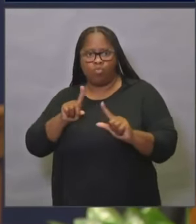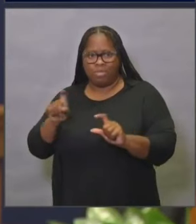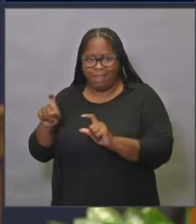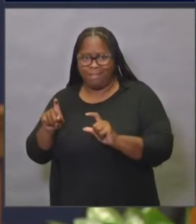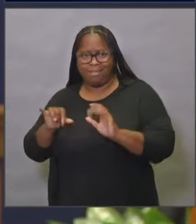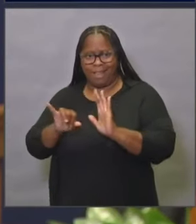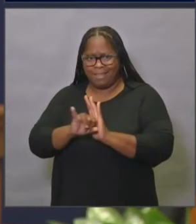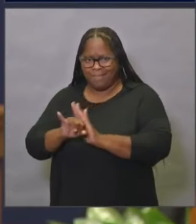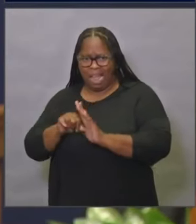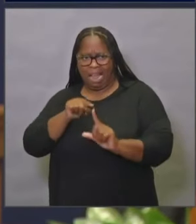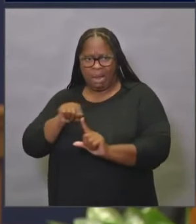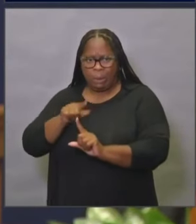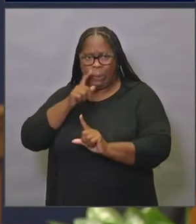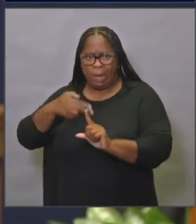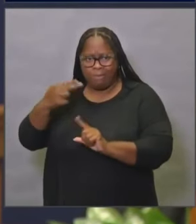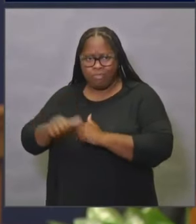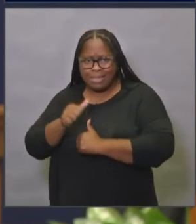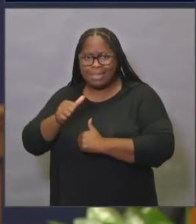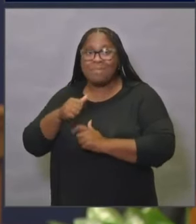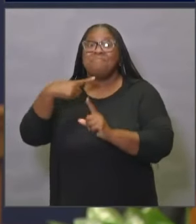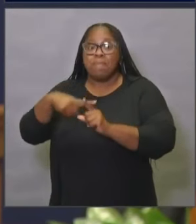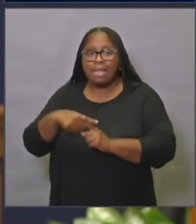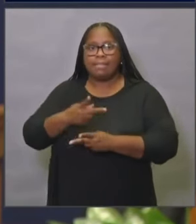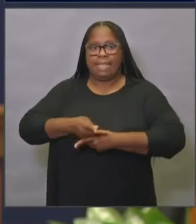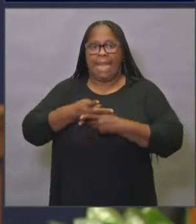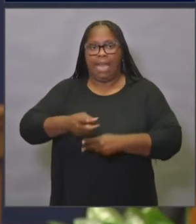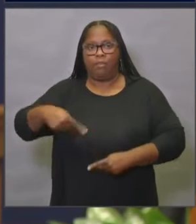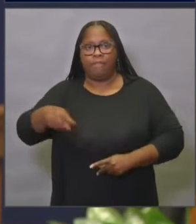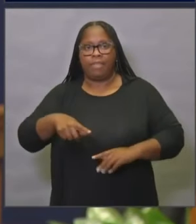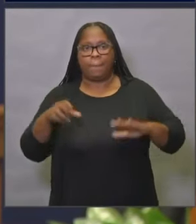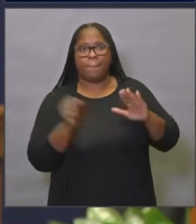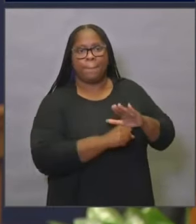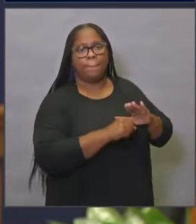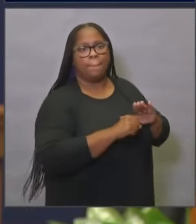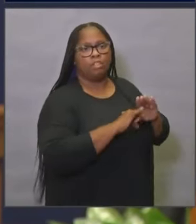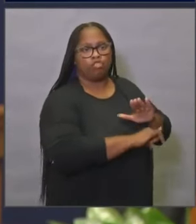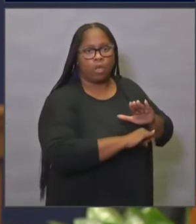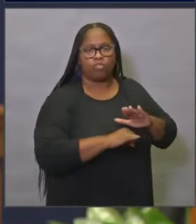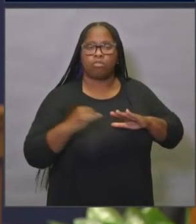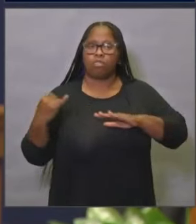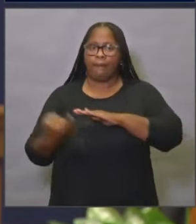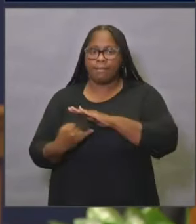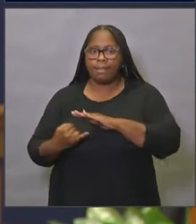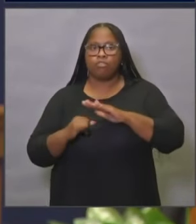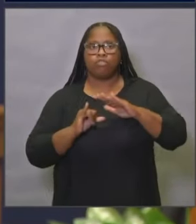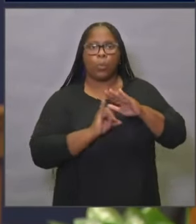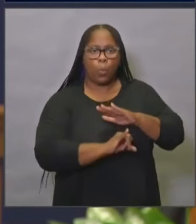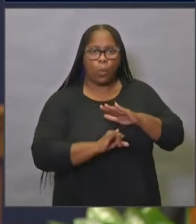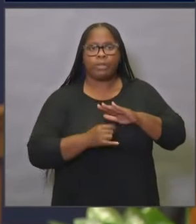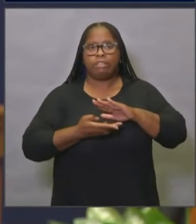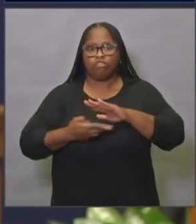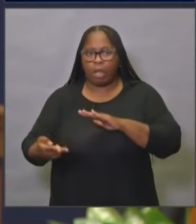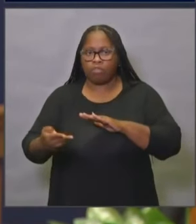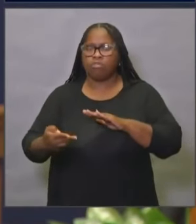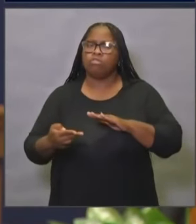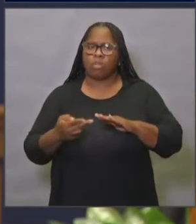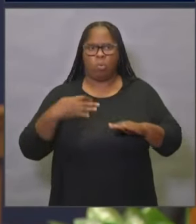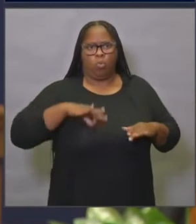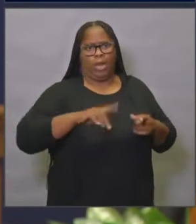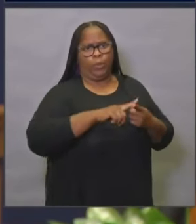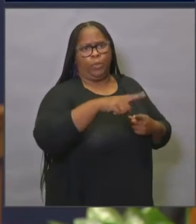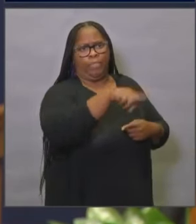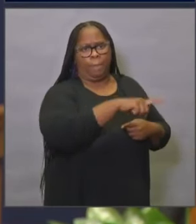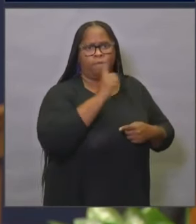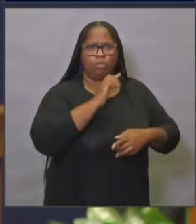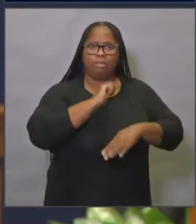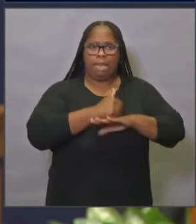that may be at risk, as well as caring for them in their shelters or in the isolation and quarantine sites. So a lot of credit goes to them for implementing the measures